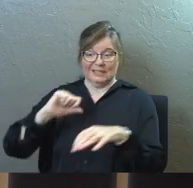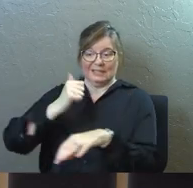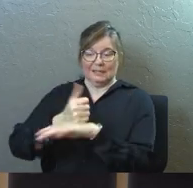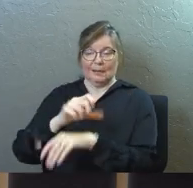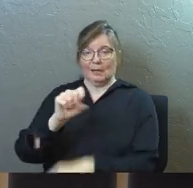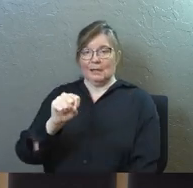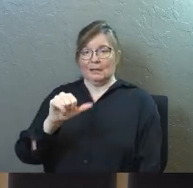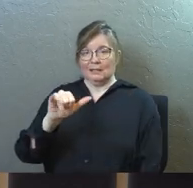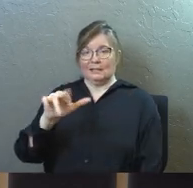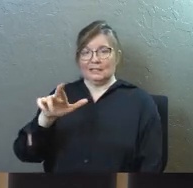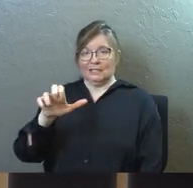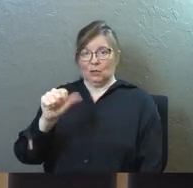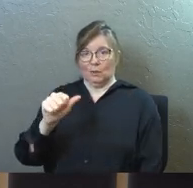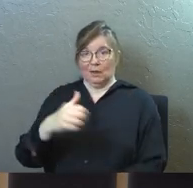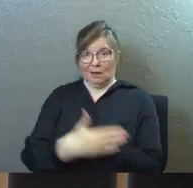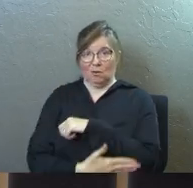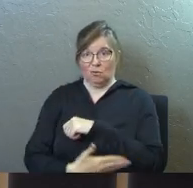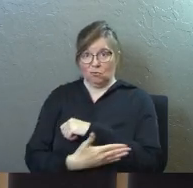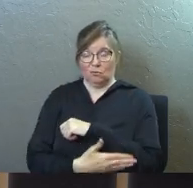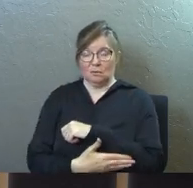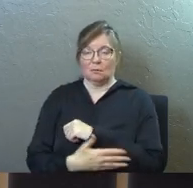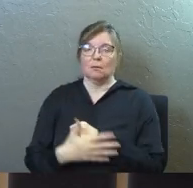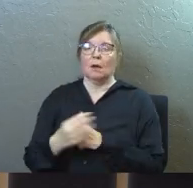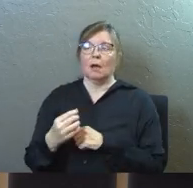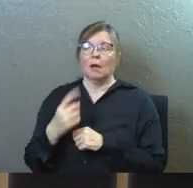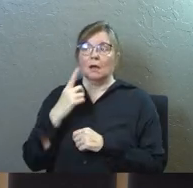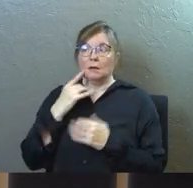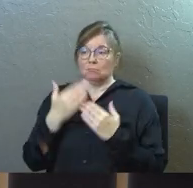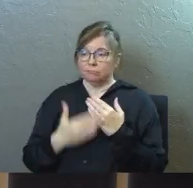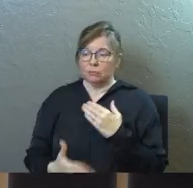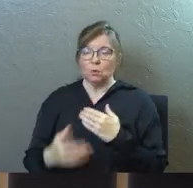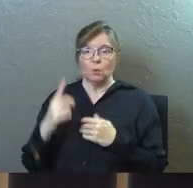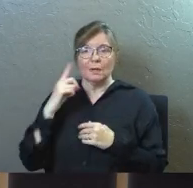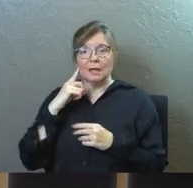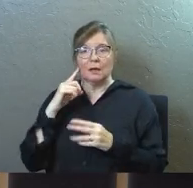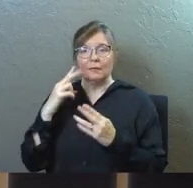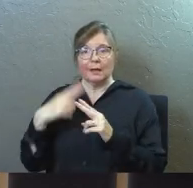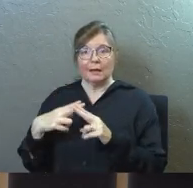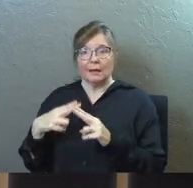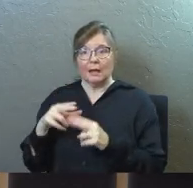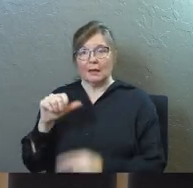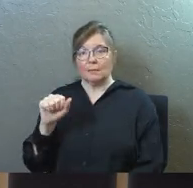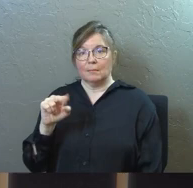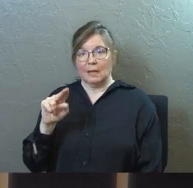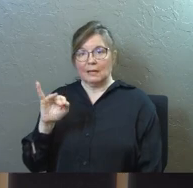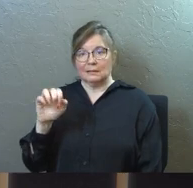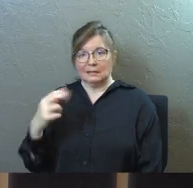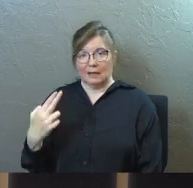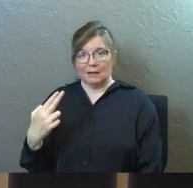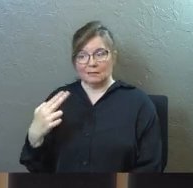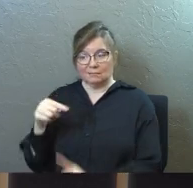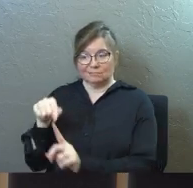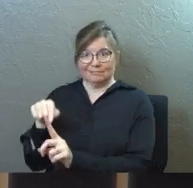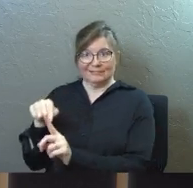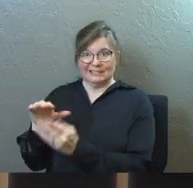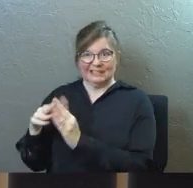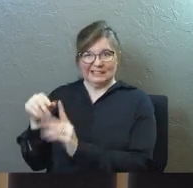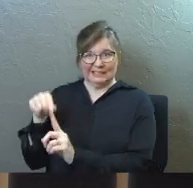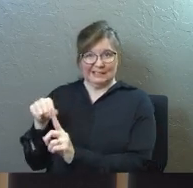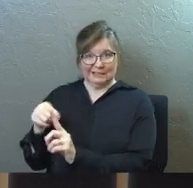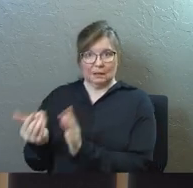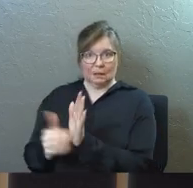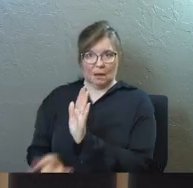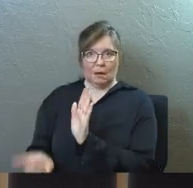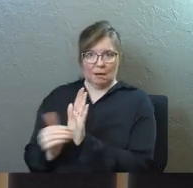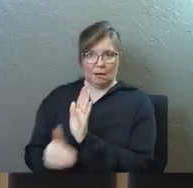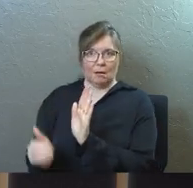in the north, like you saw in the map, and from this point forward, we're going to hear about Antioch also a lot, if you were with us for the first part of the